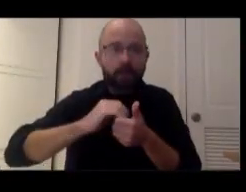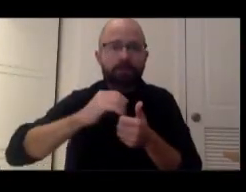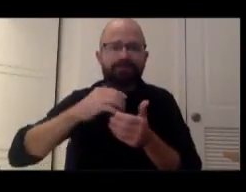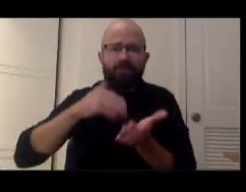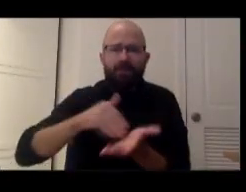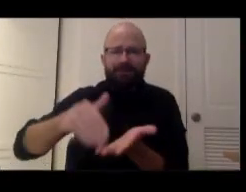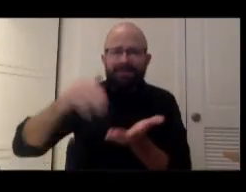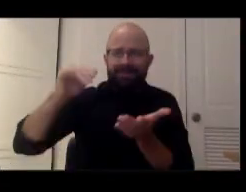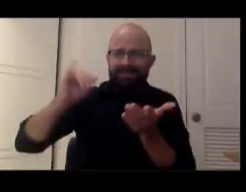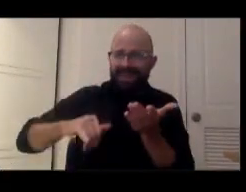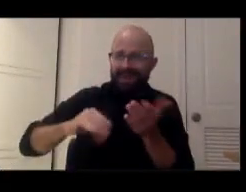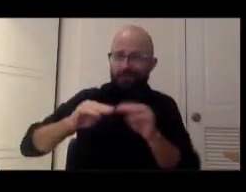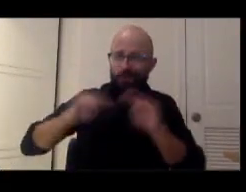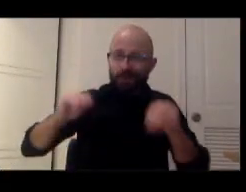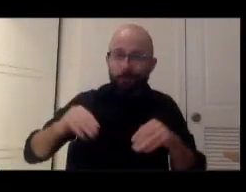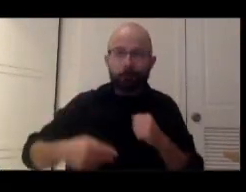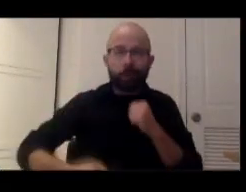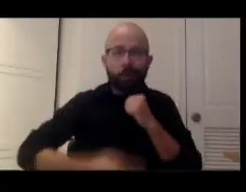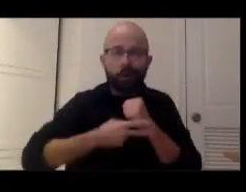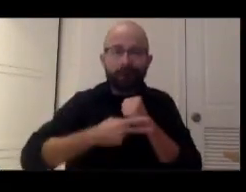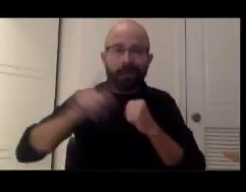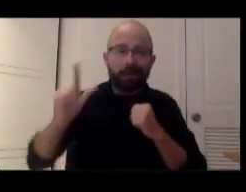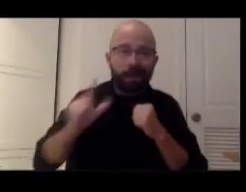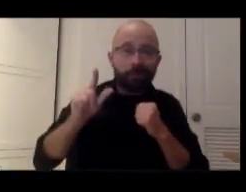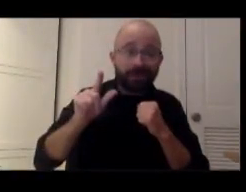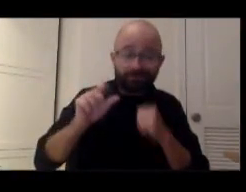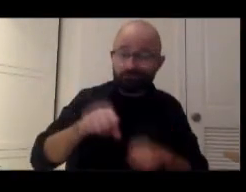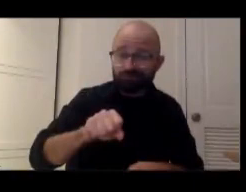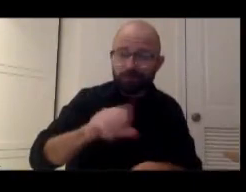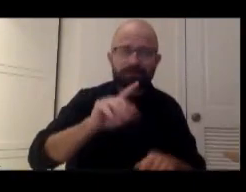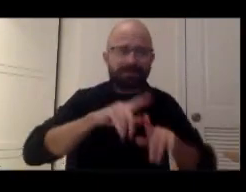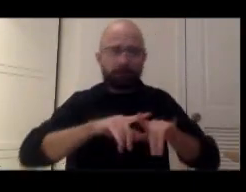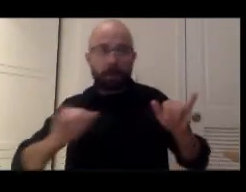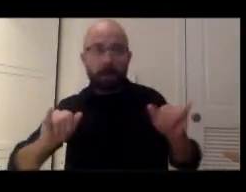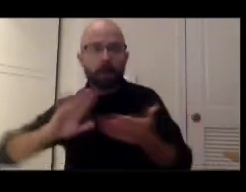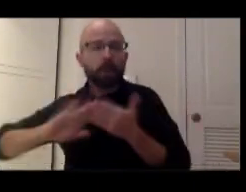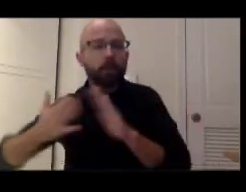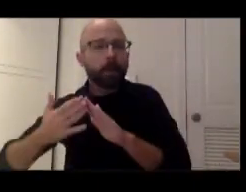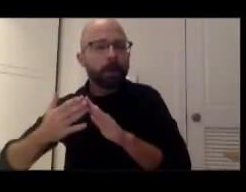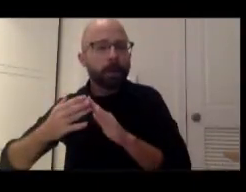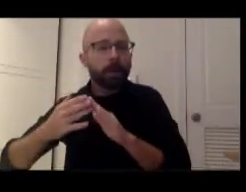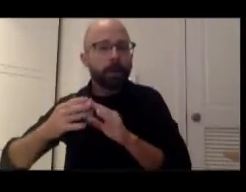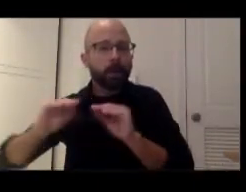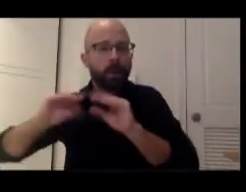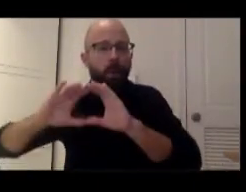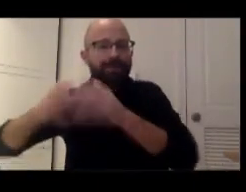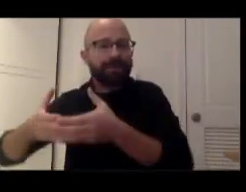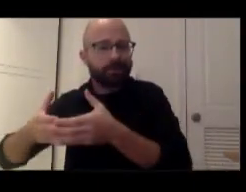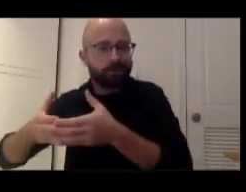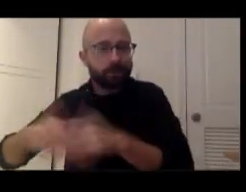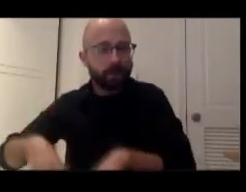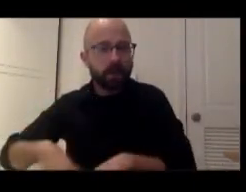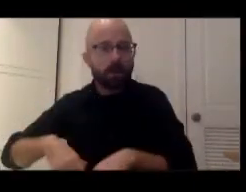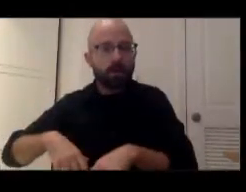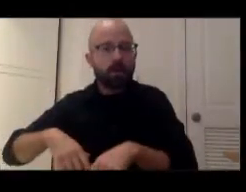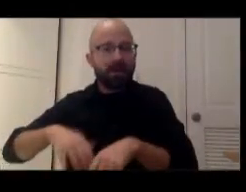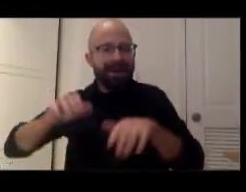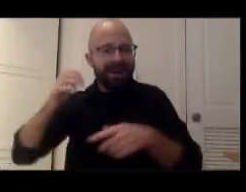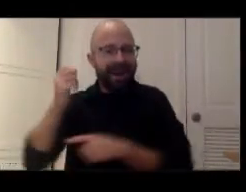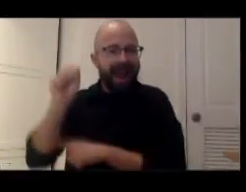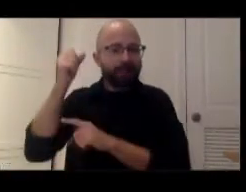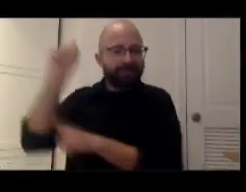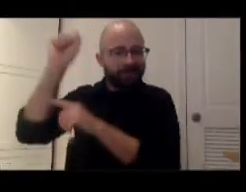museums and archives and libraries, but also community organizations, activist organizations, we are able to